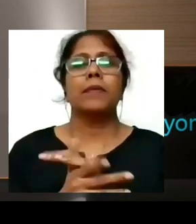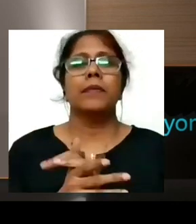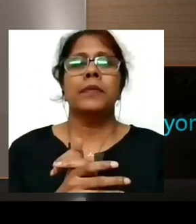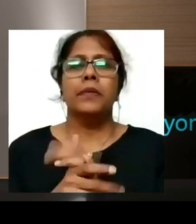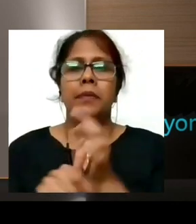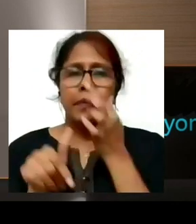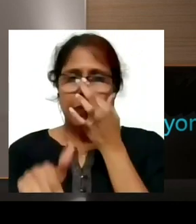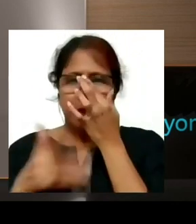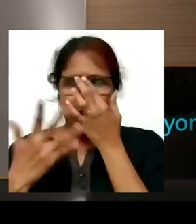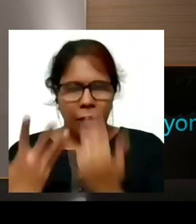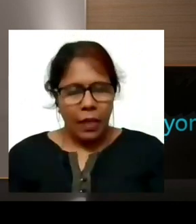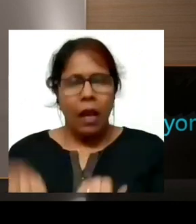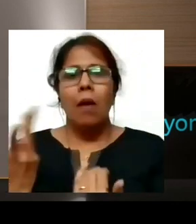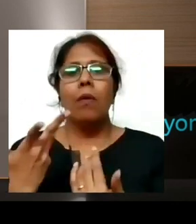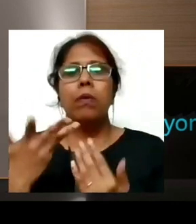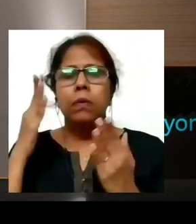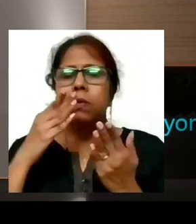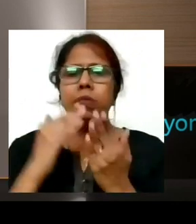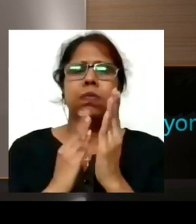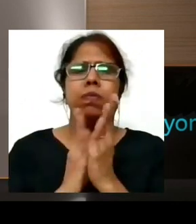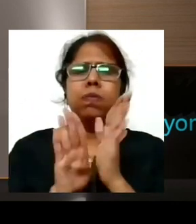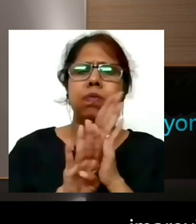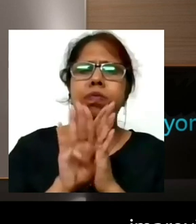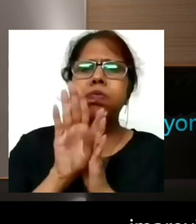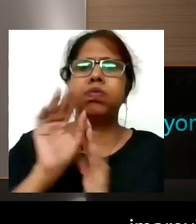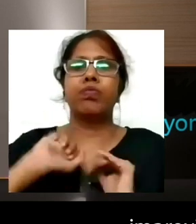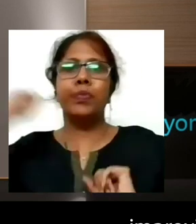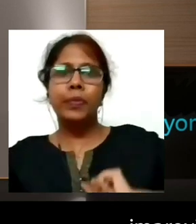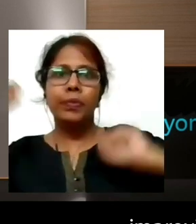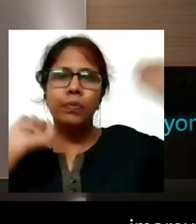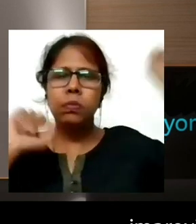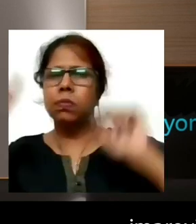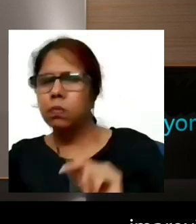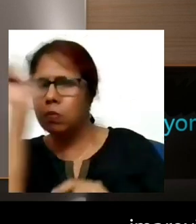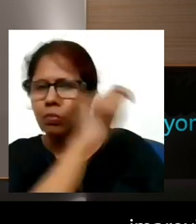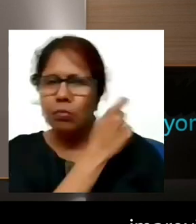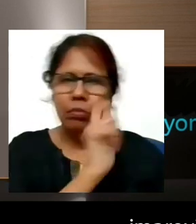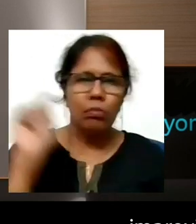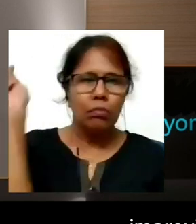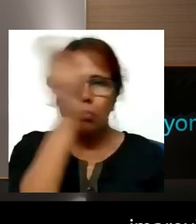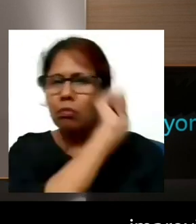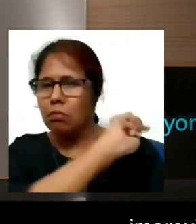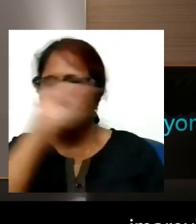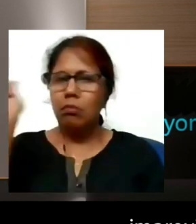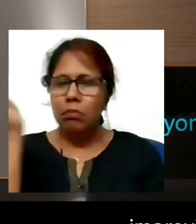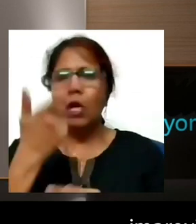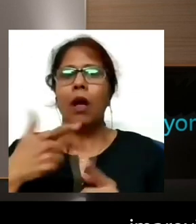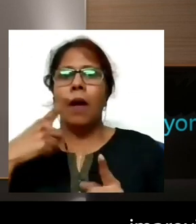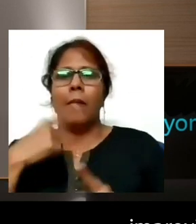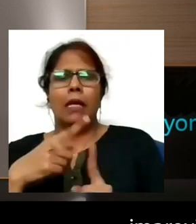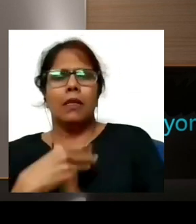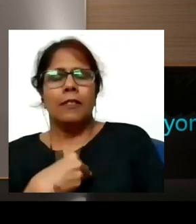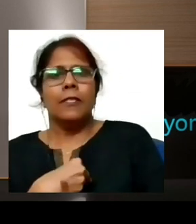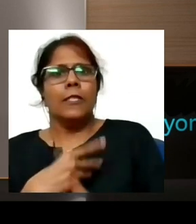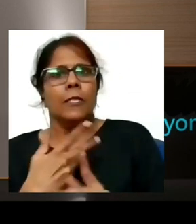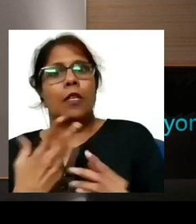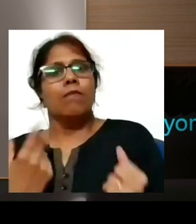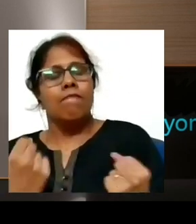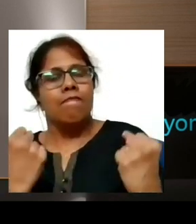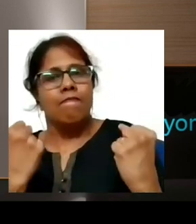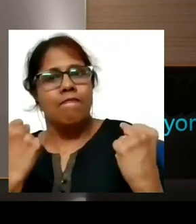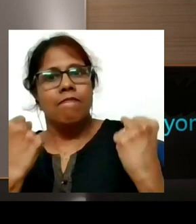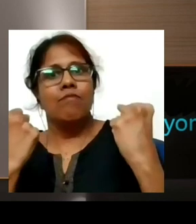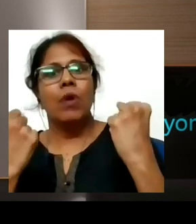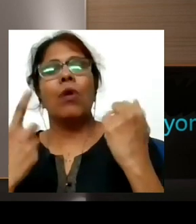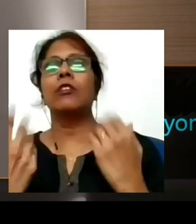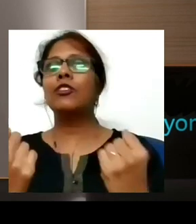Right now we're working on improving my movement, improving my hand skills and also increasing my endurance levels. I'm getting more